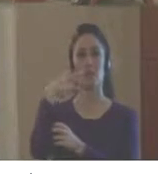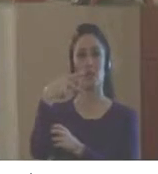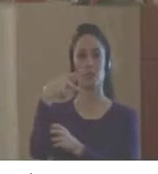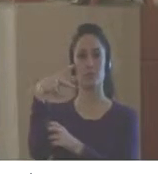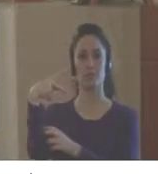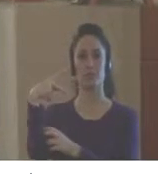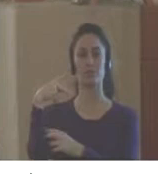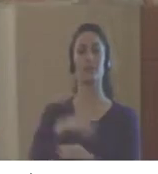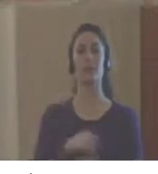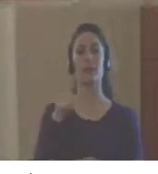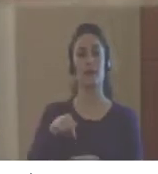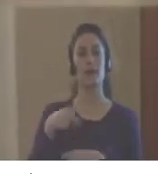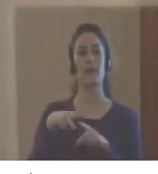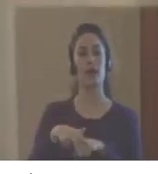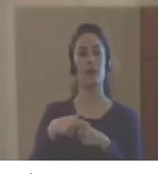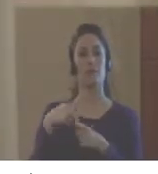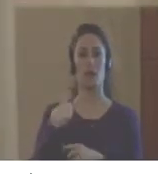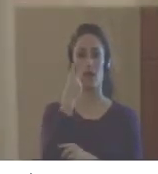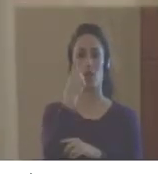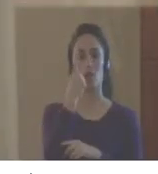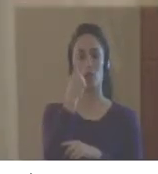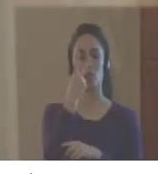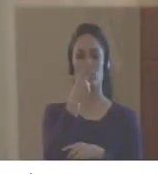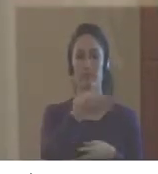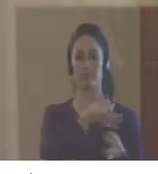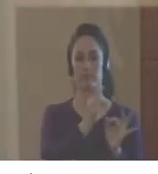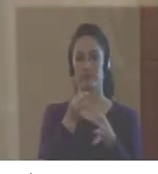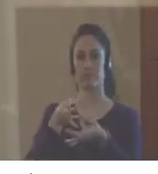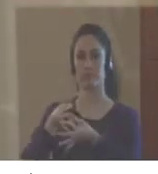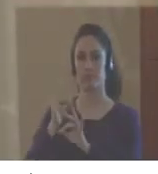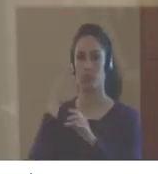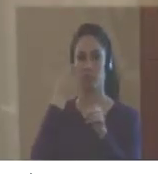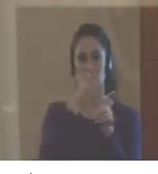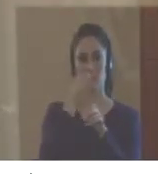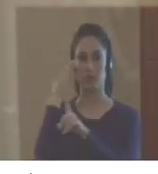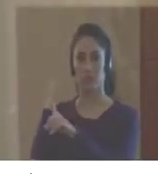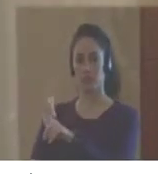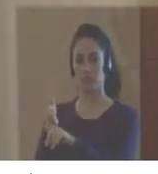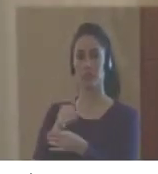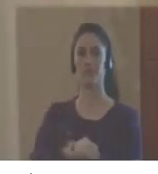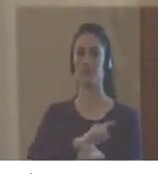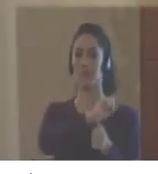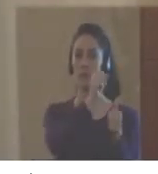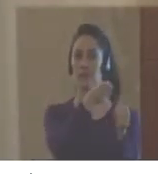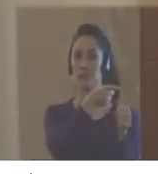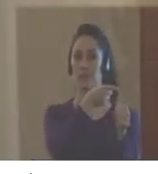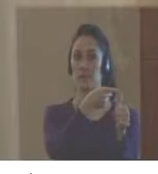which is basically a two-pronged tool, one for diagnose